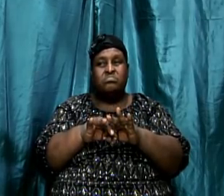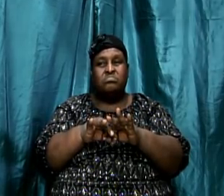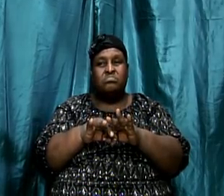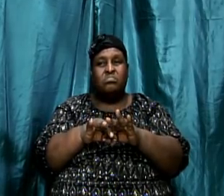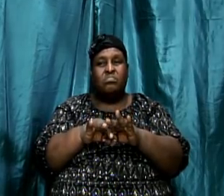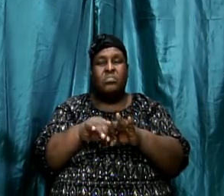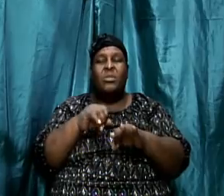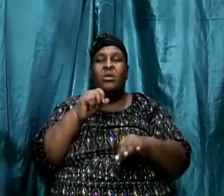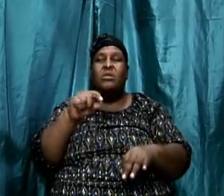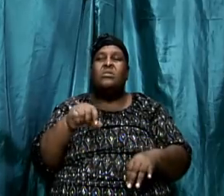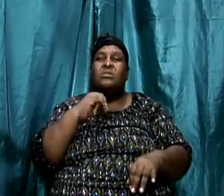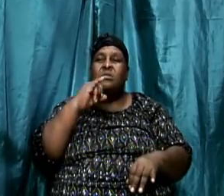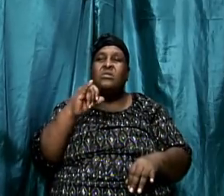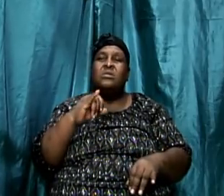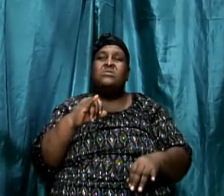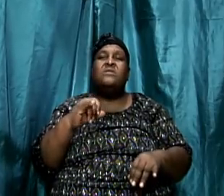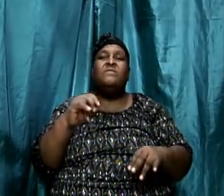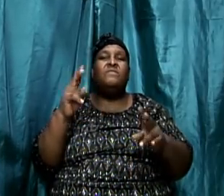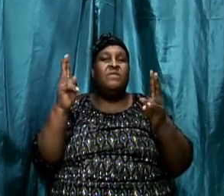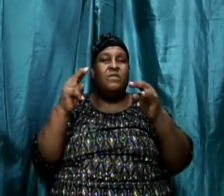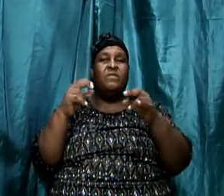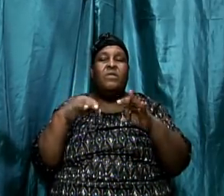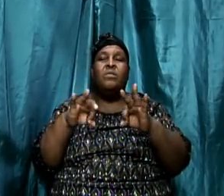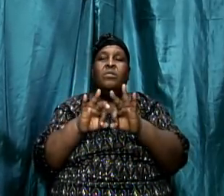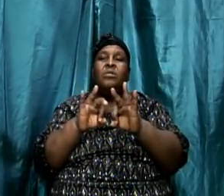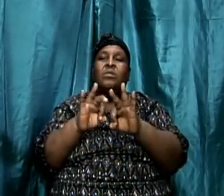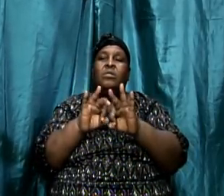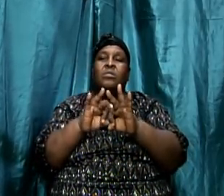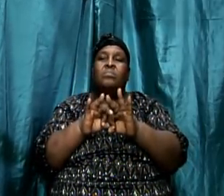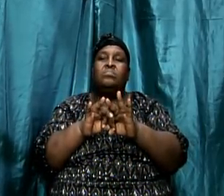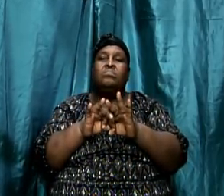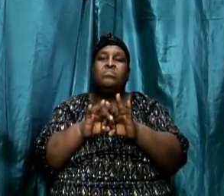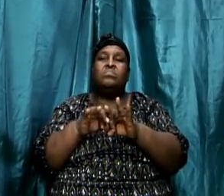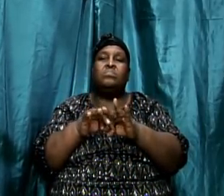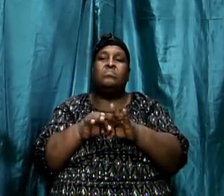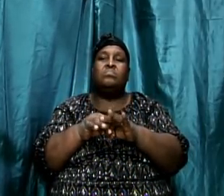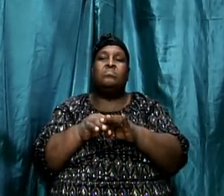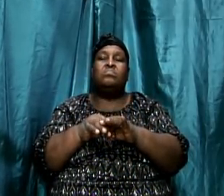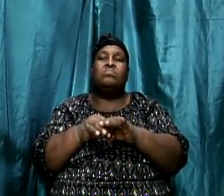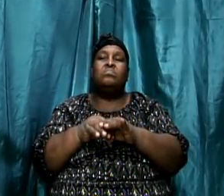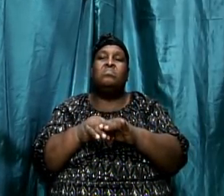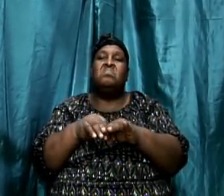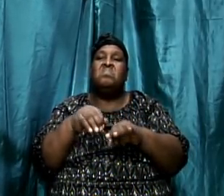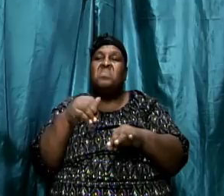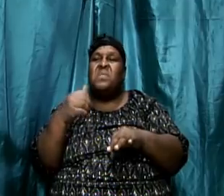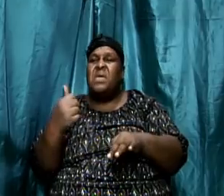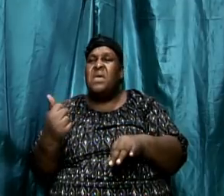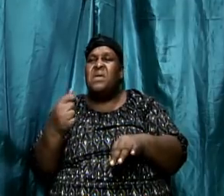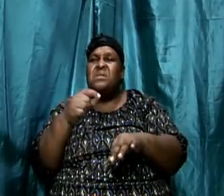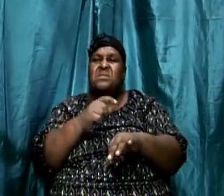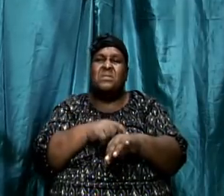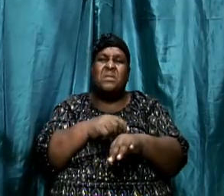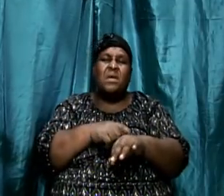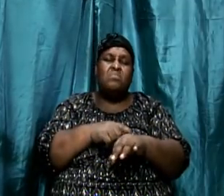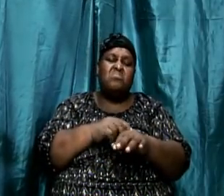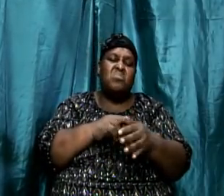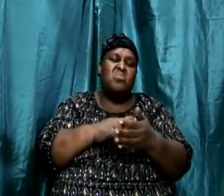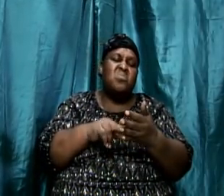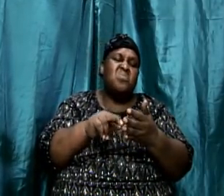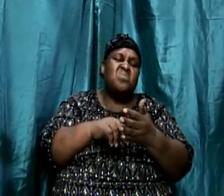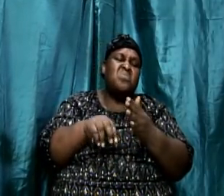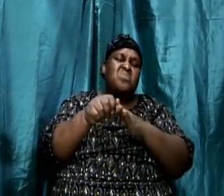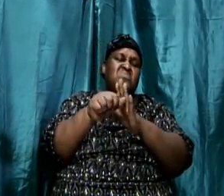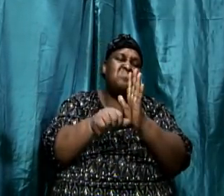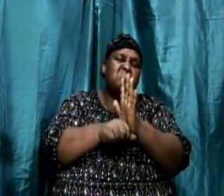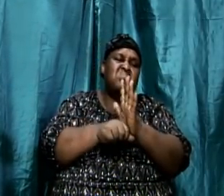very important and dear to me. Point number six. Anytime you read scriptures always